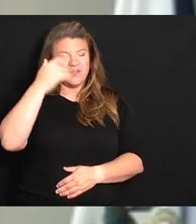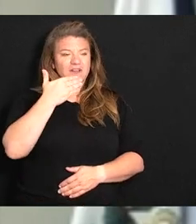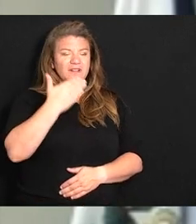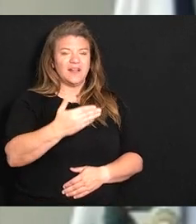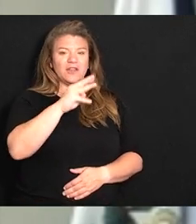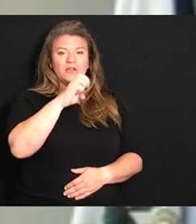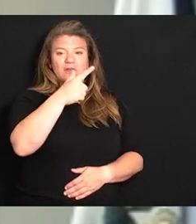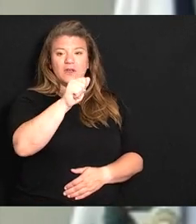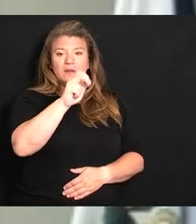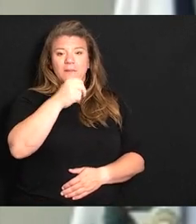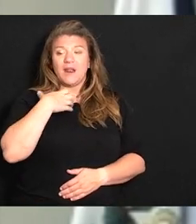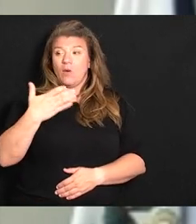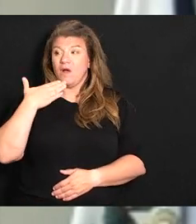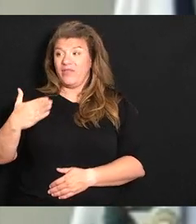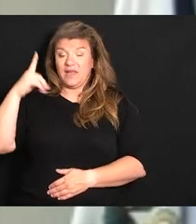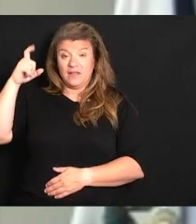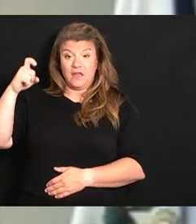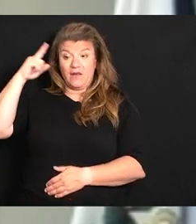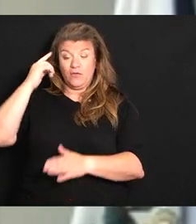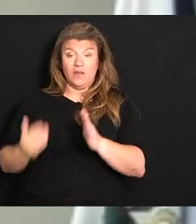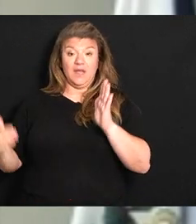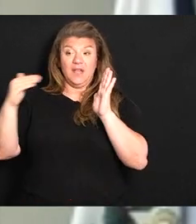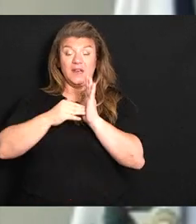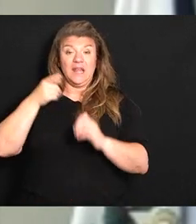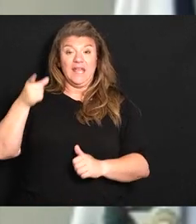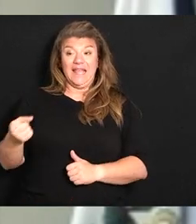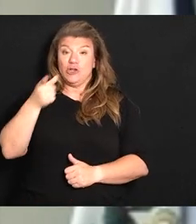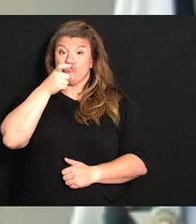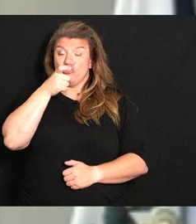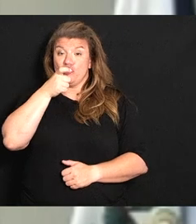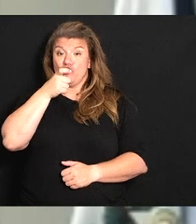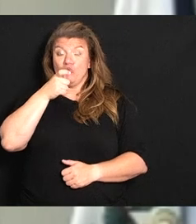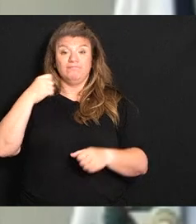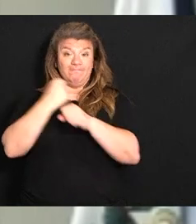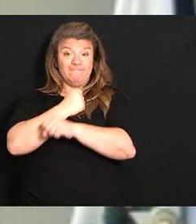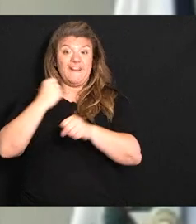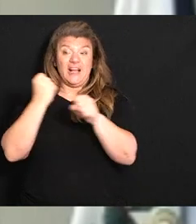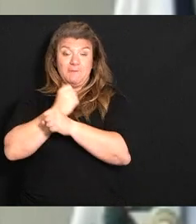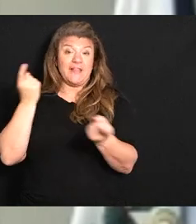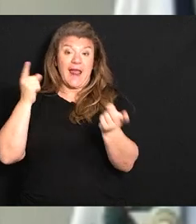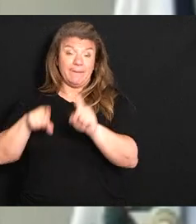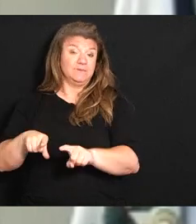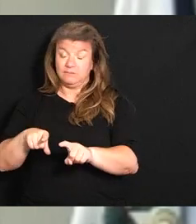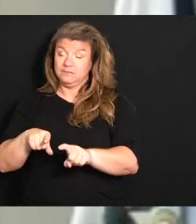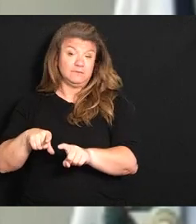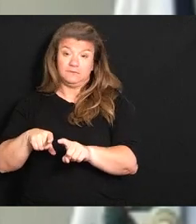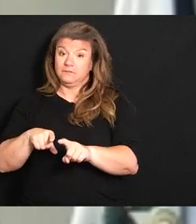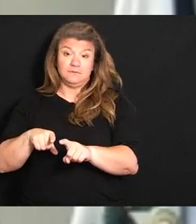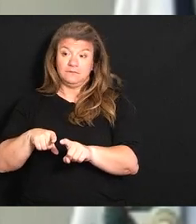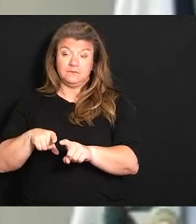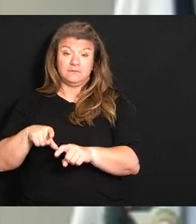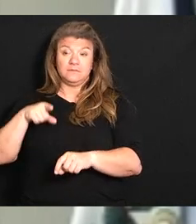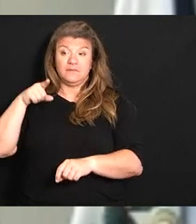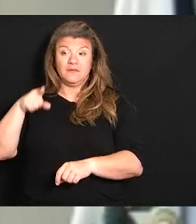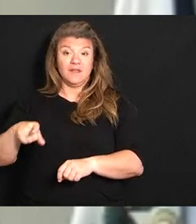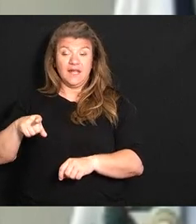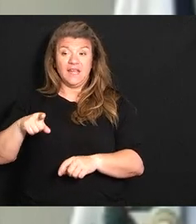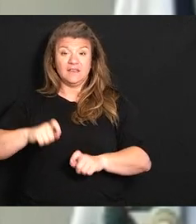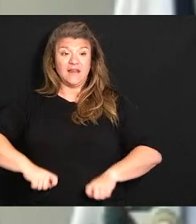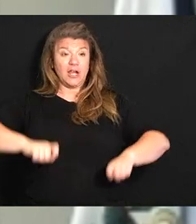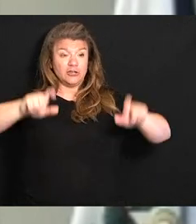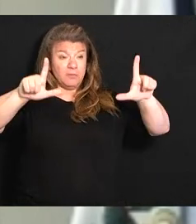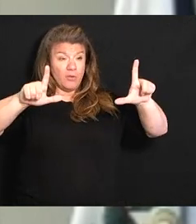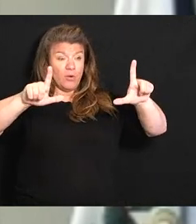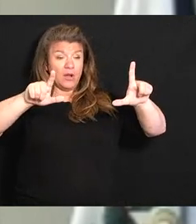and I want to thank the governor again he is the one that made this happen as with the dashboard the same